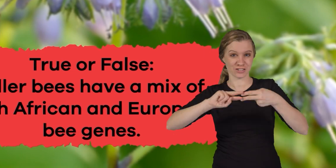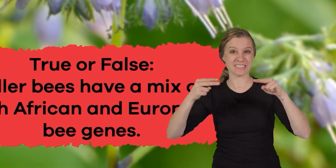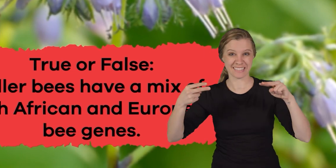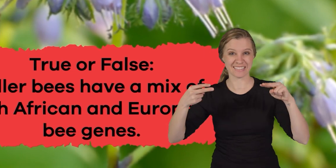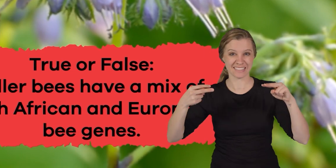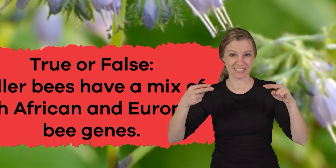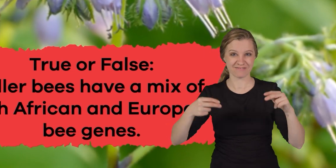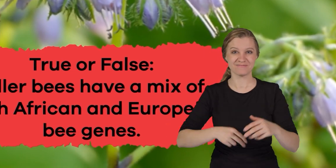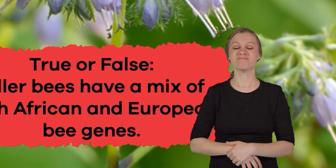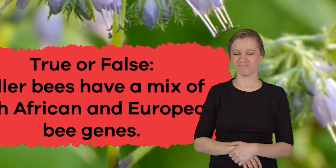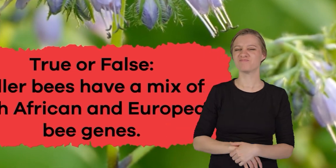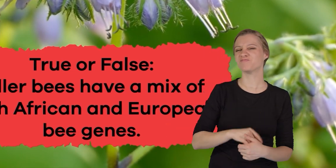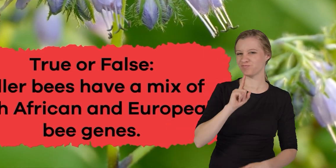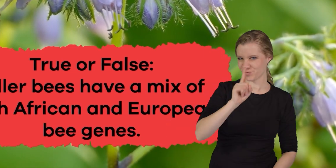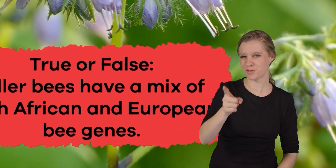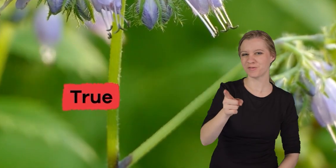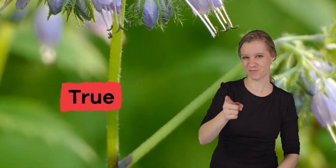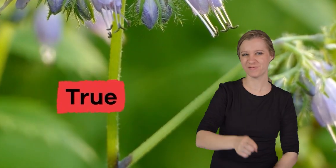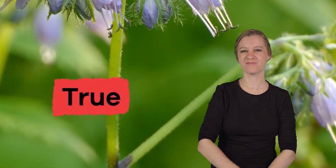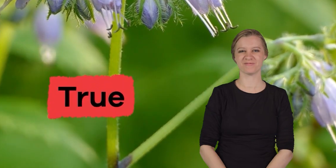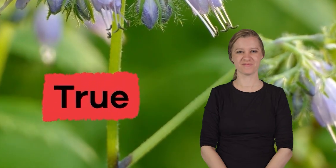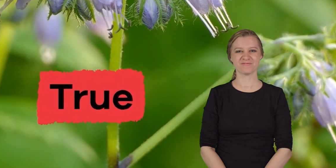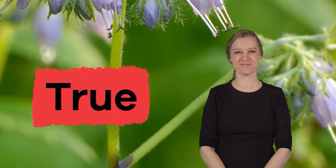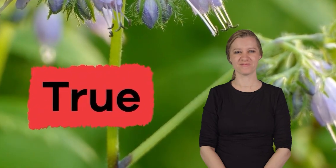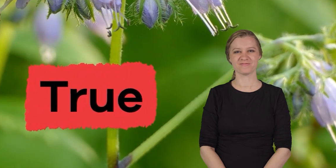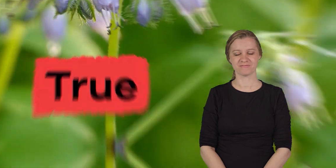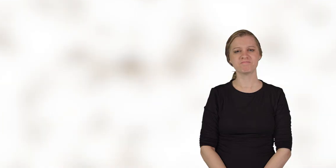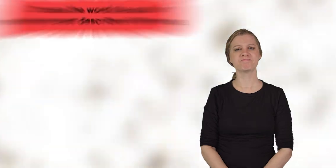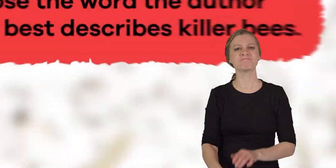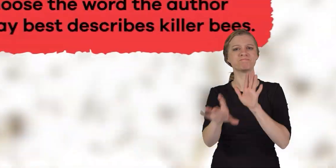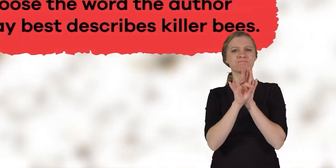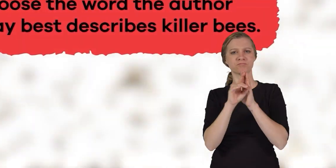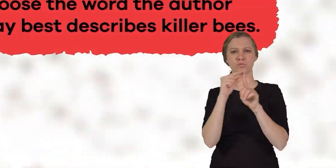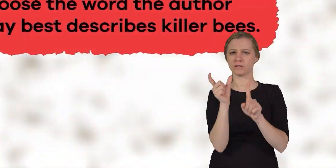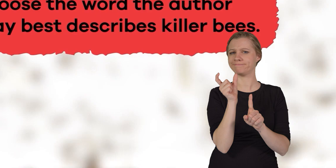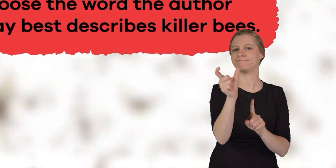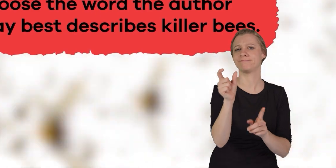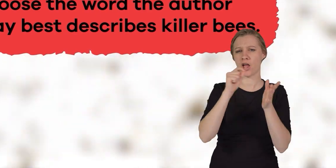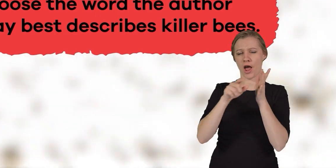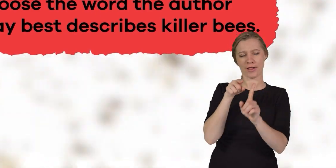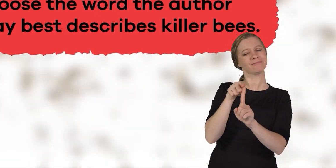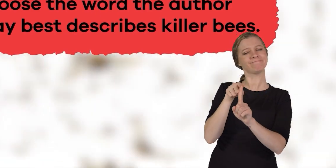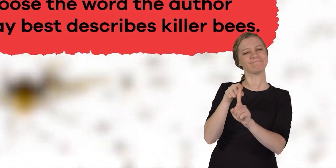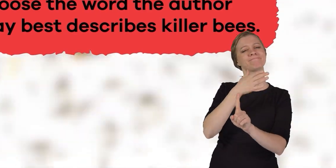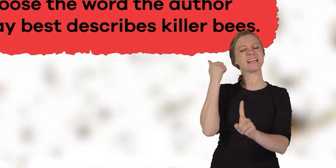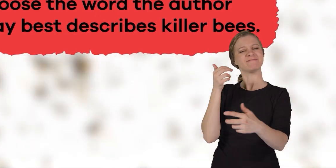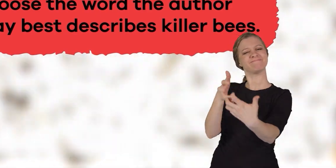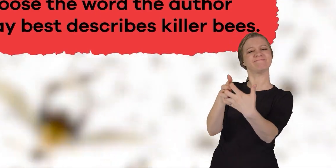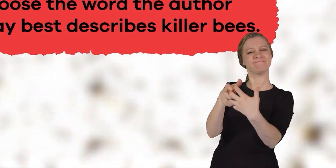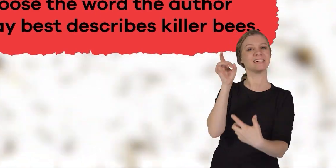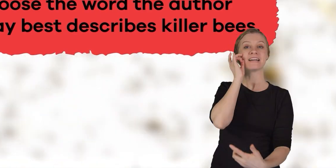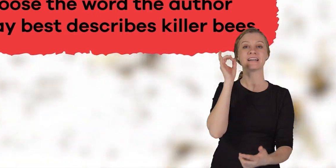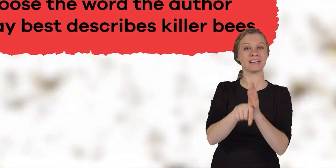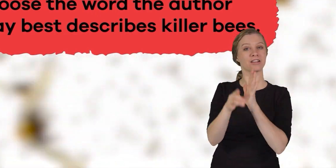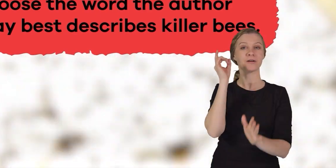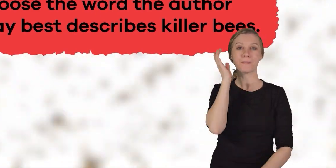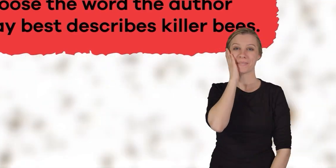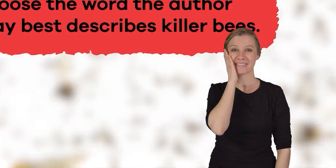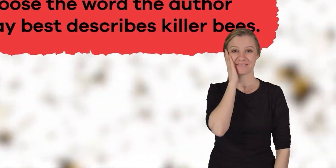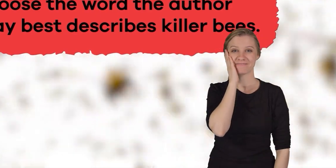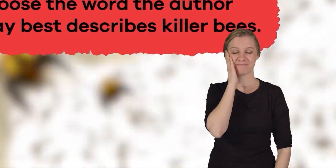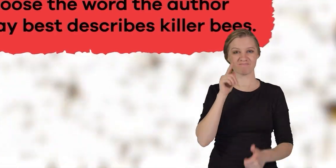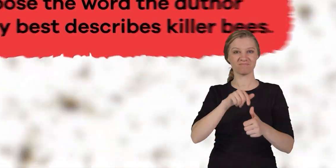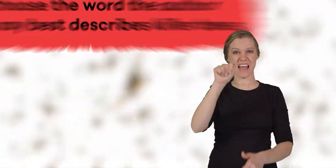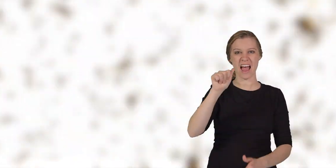European bee genes. True. Choose the word the author would say best describes